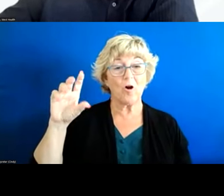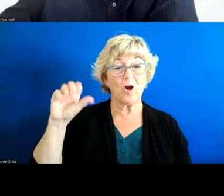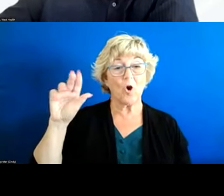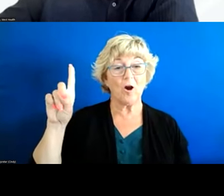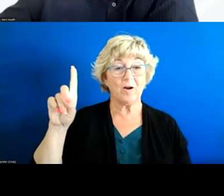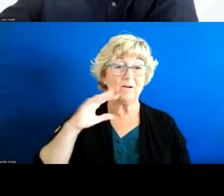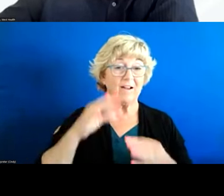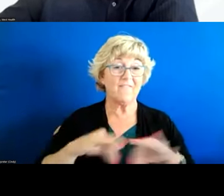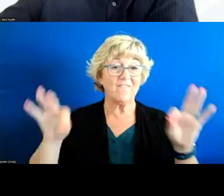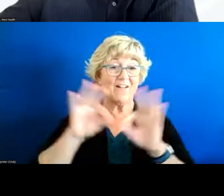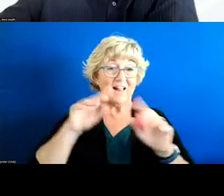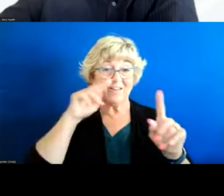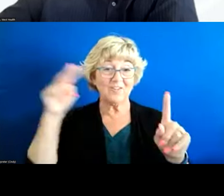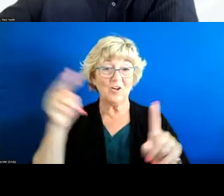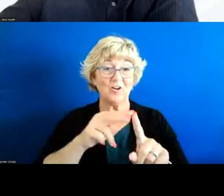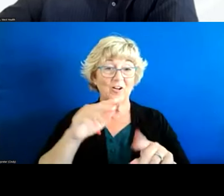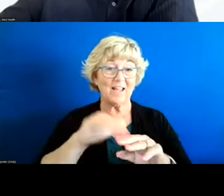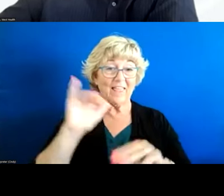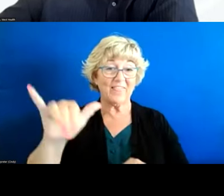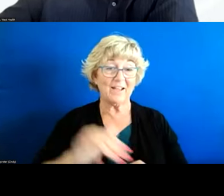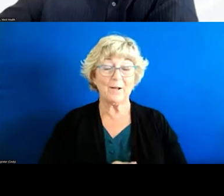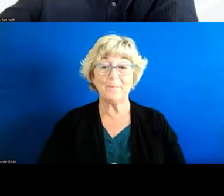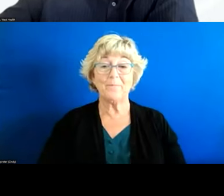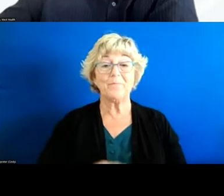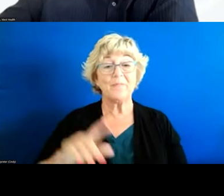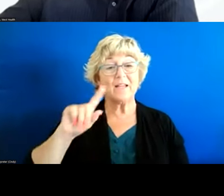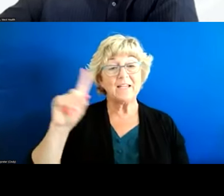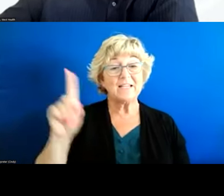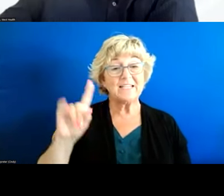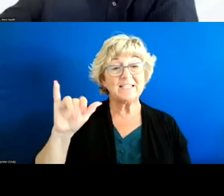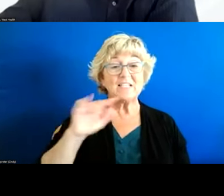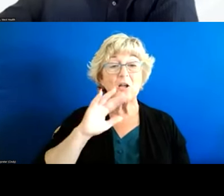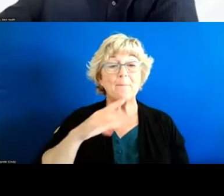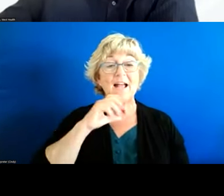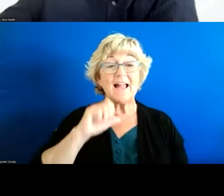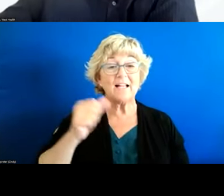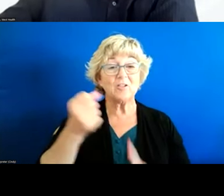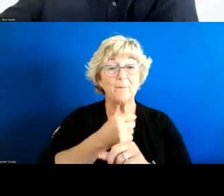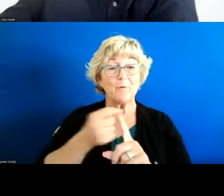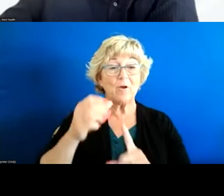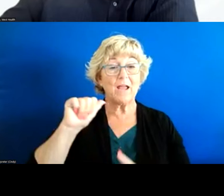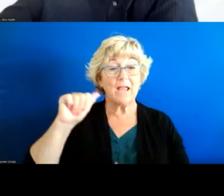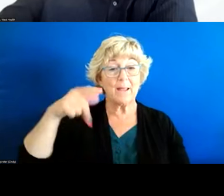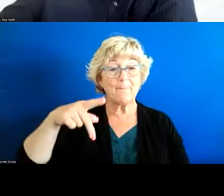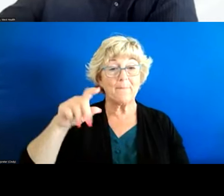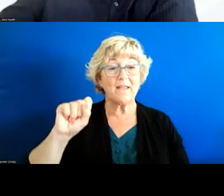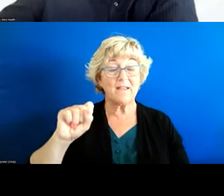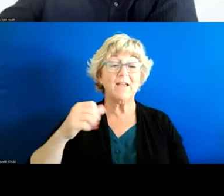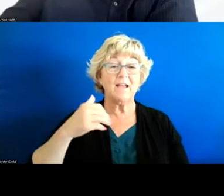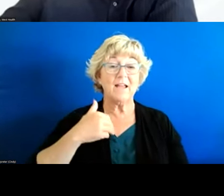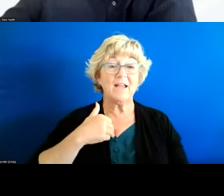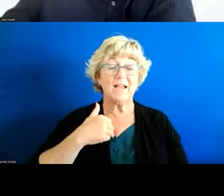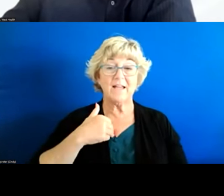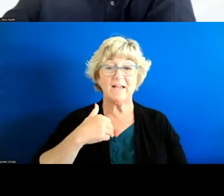valuable to take a look at um zia mentioned elder abuse and aps and there's a national namers